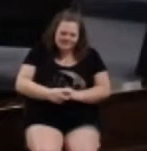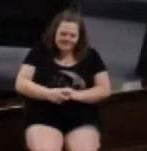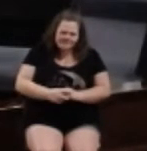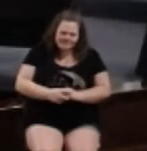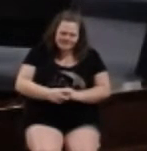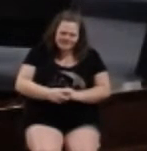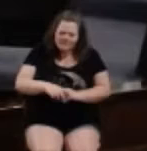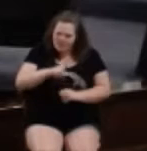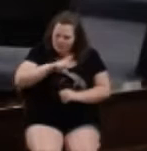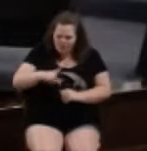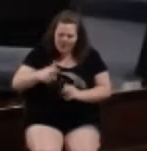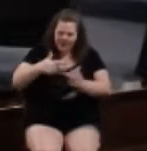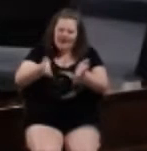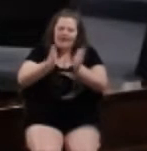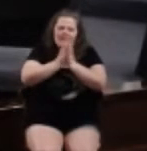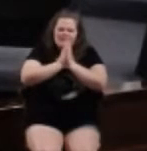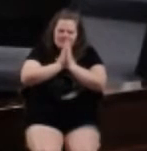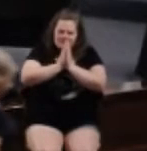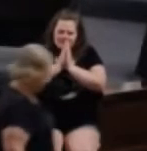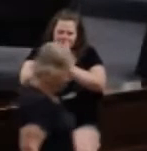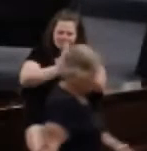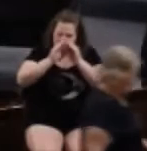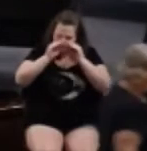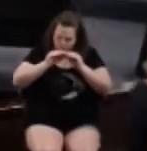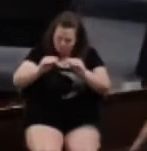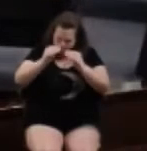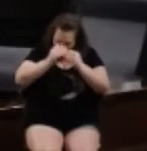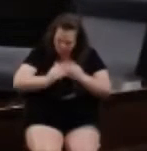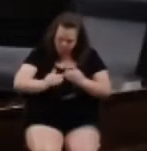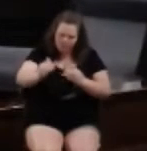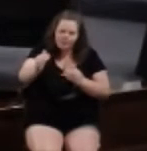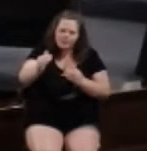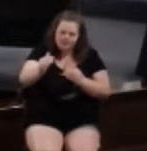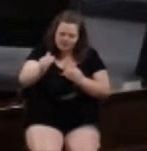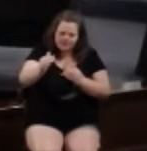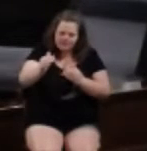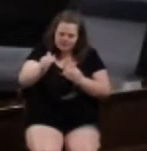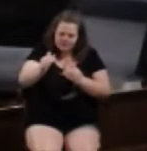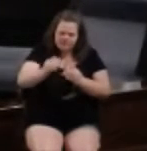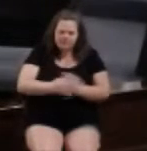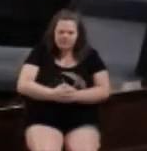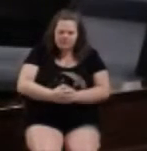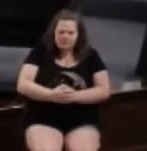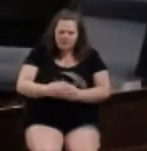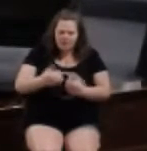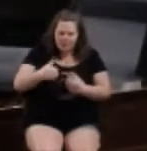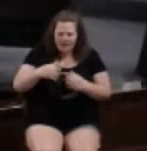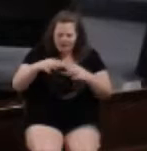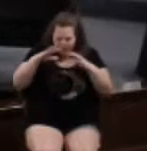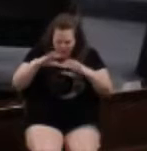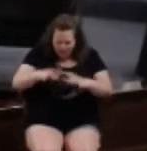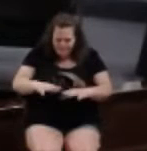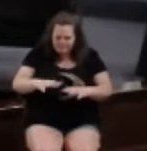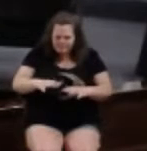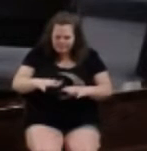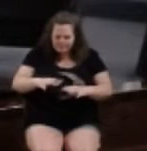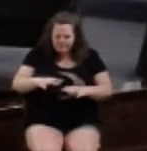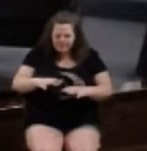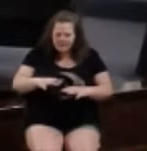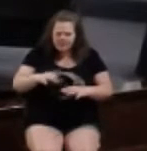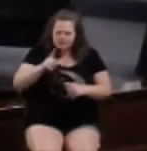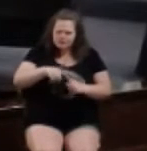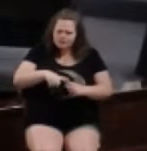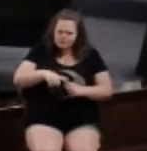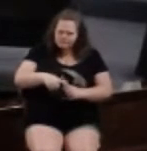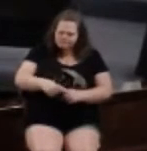And so, Lord, I just ask now that as we move forward, that we have calmness and that we take in what you have to tell us.